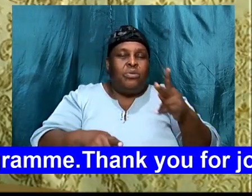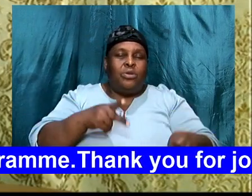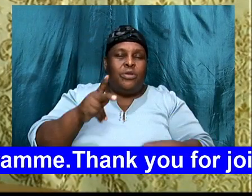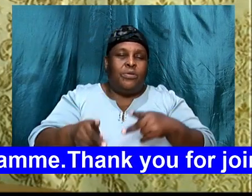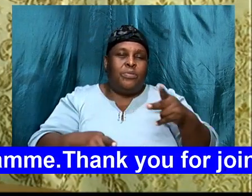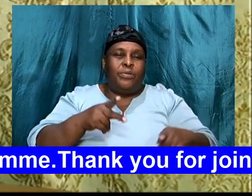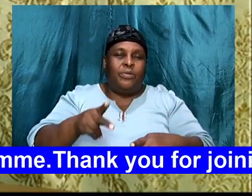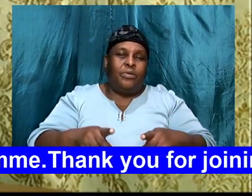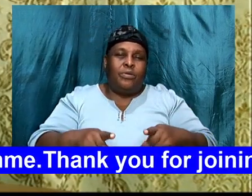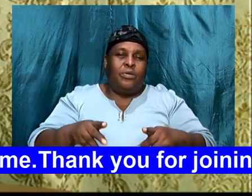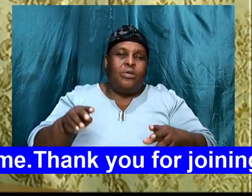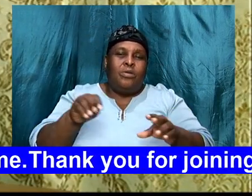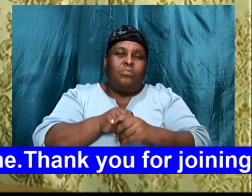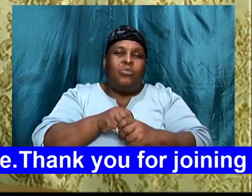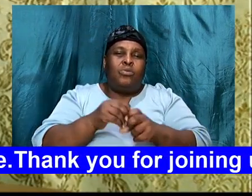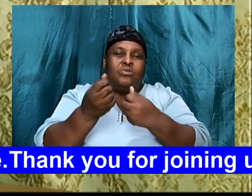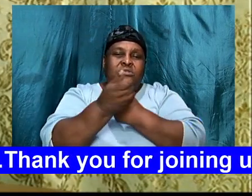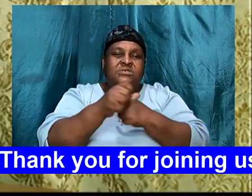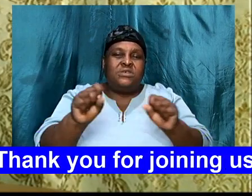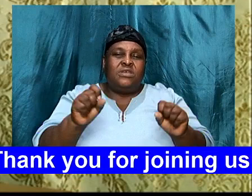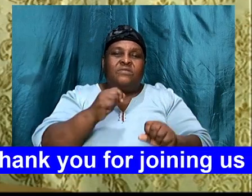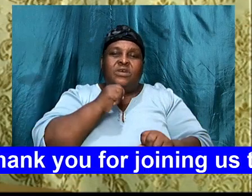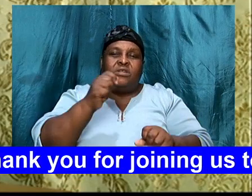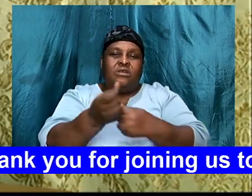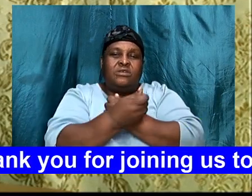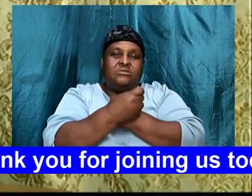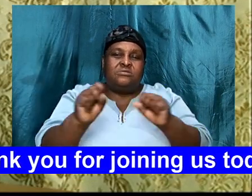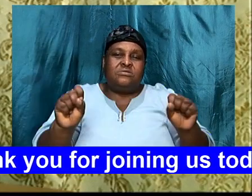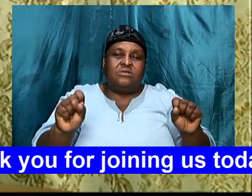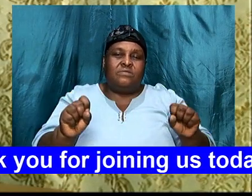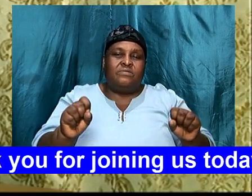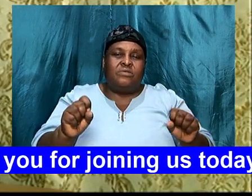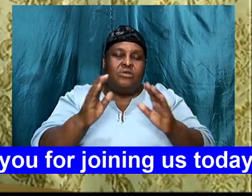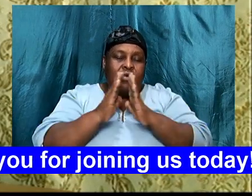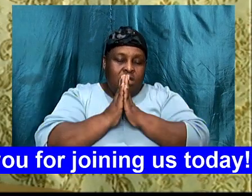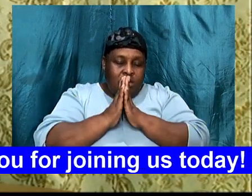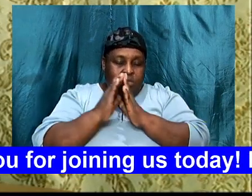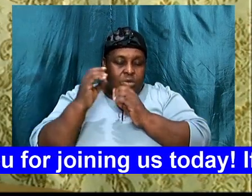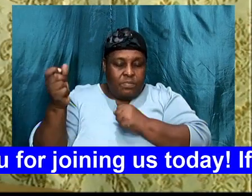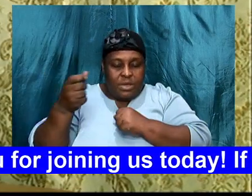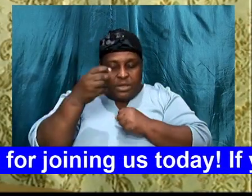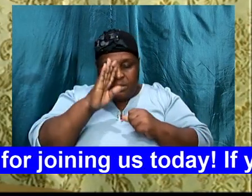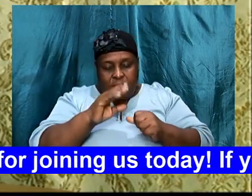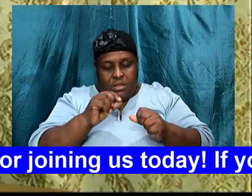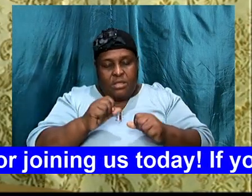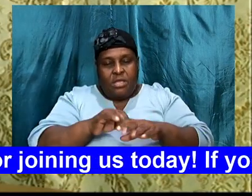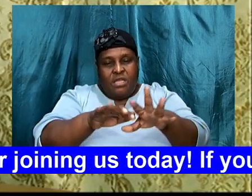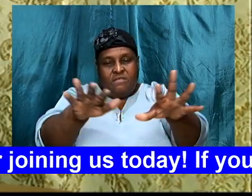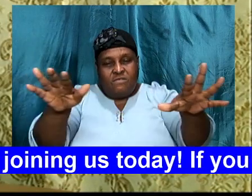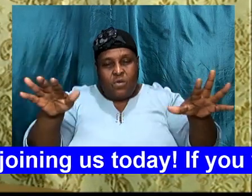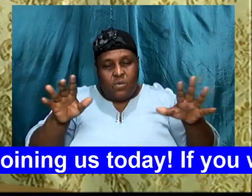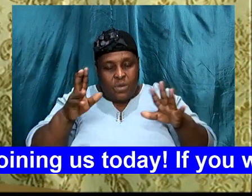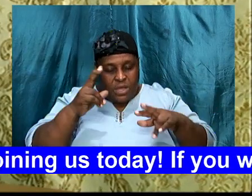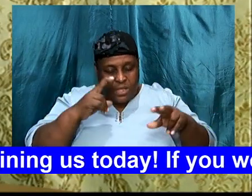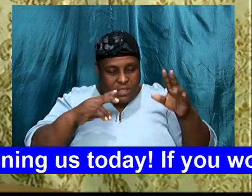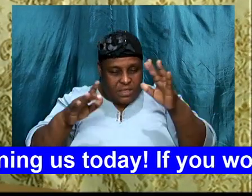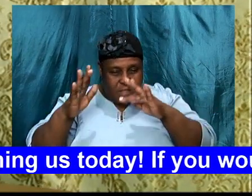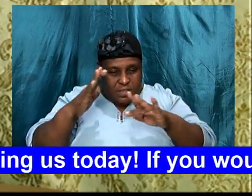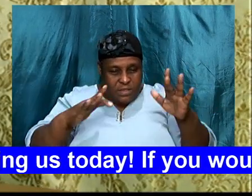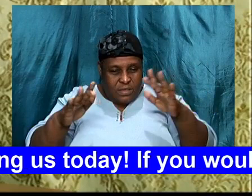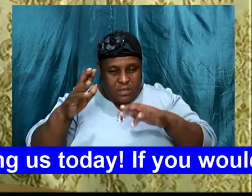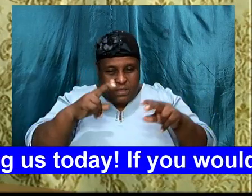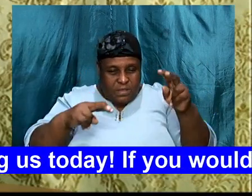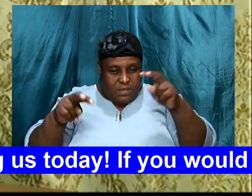encouraged, both safe, and unsafe, we pray, mighty God, for everyone, that is, tuning in, for, that